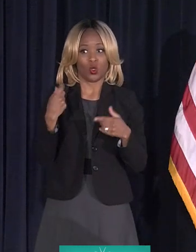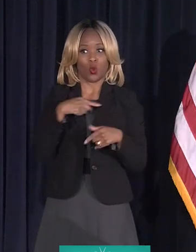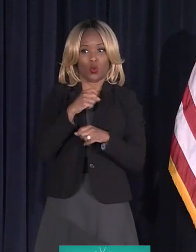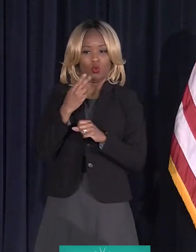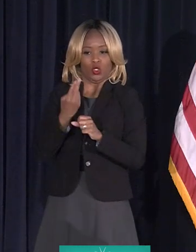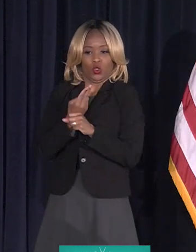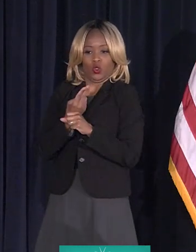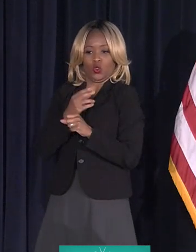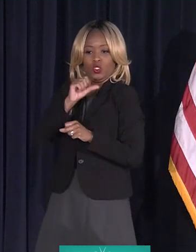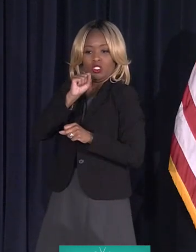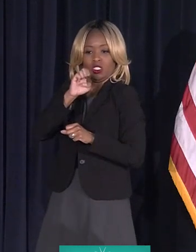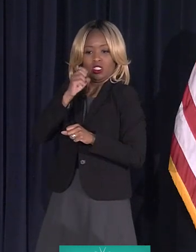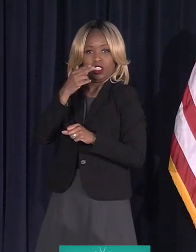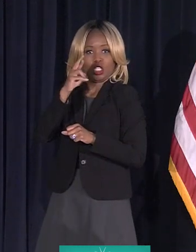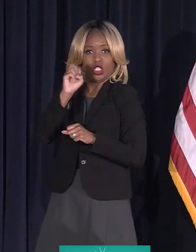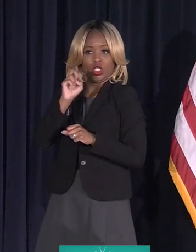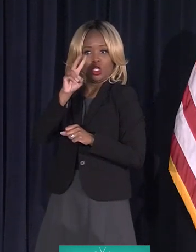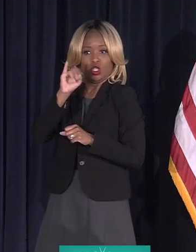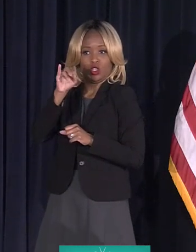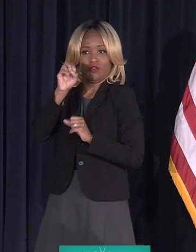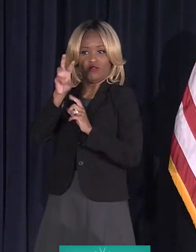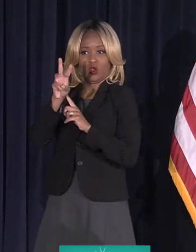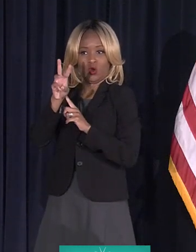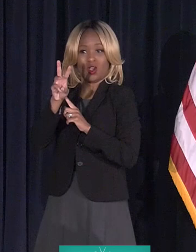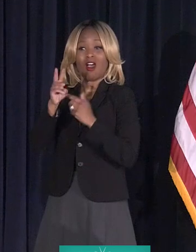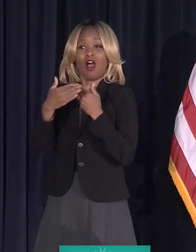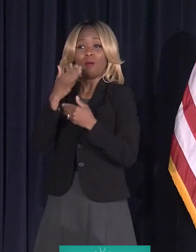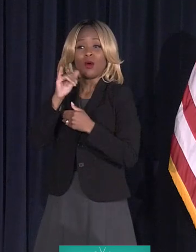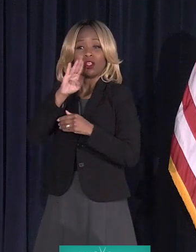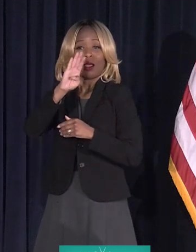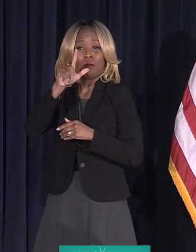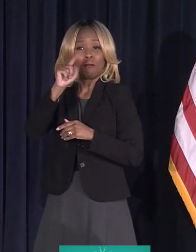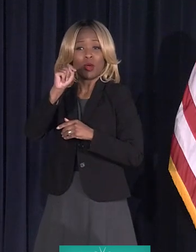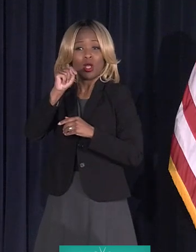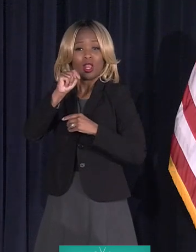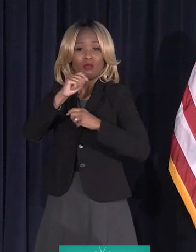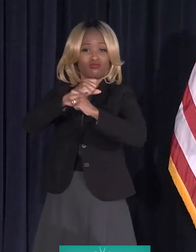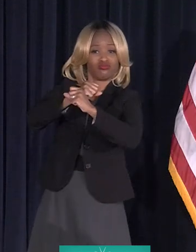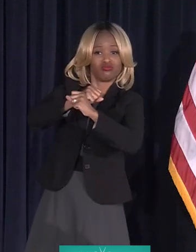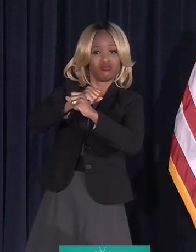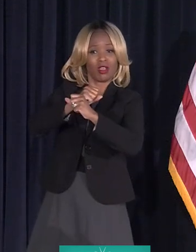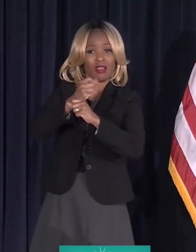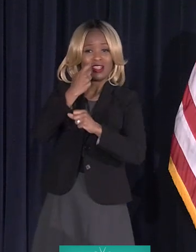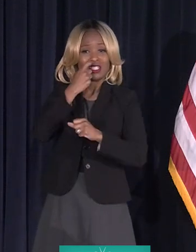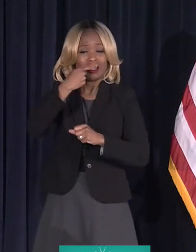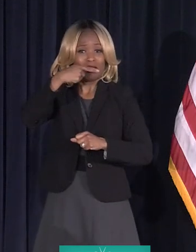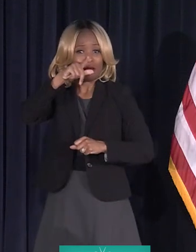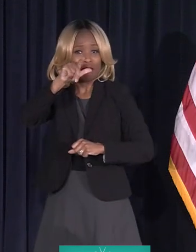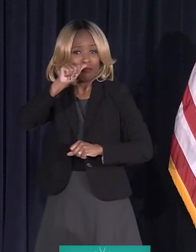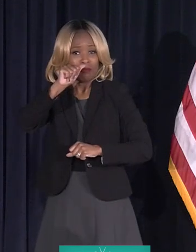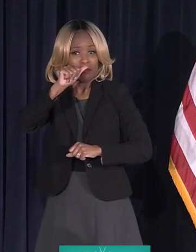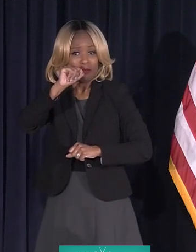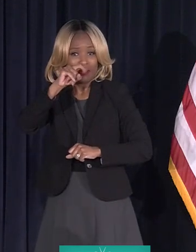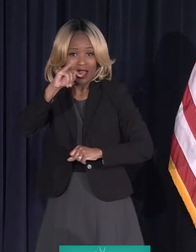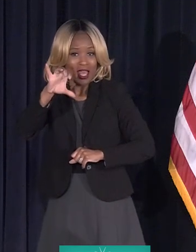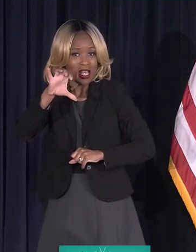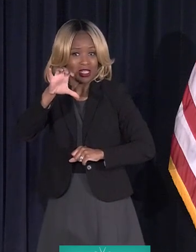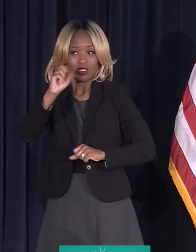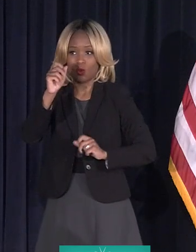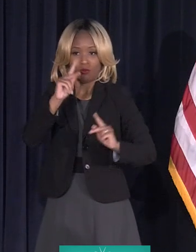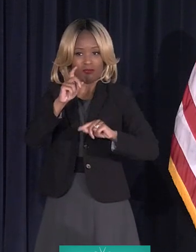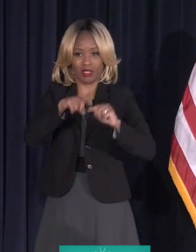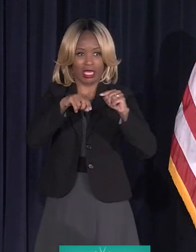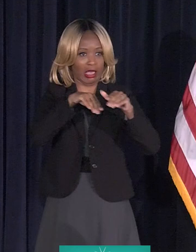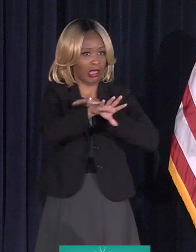SecureView, which is essentially bulletproof plastic that is secured to the house so people cannot get in and out. You can